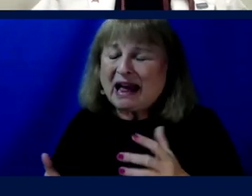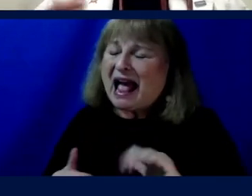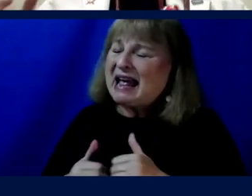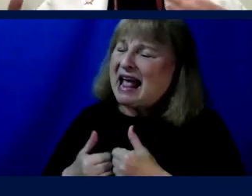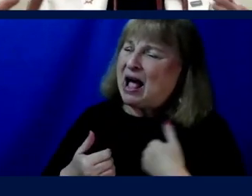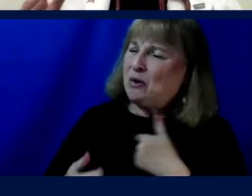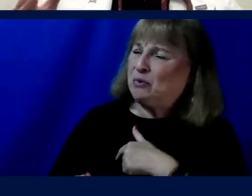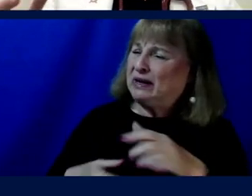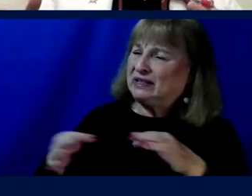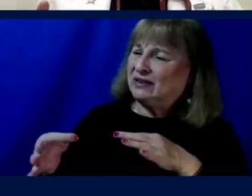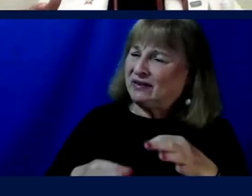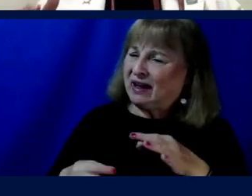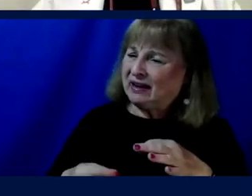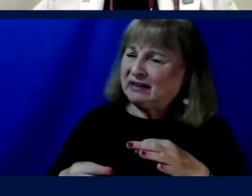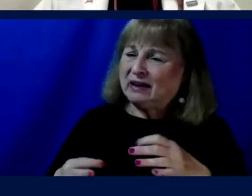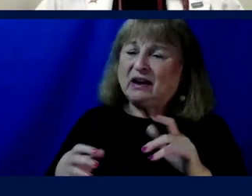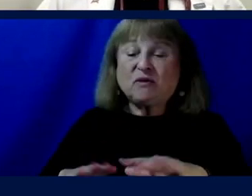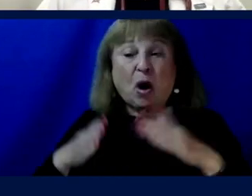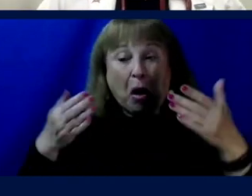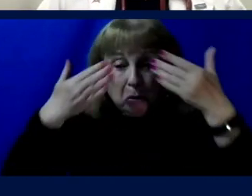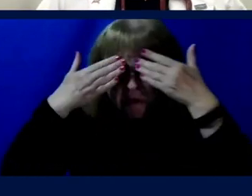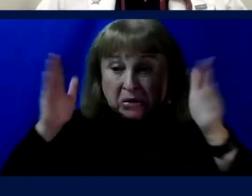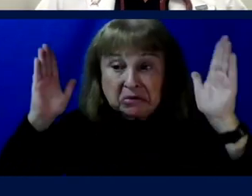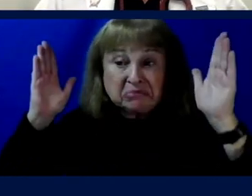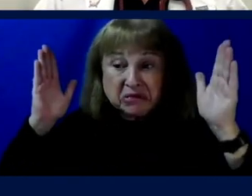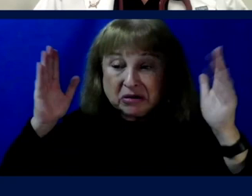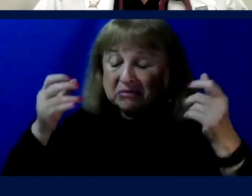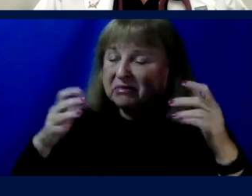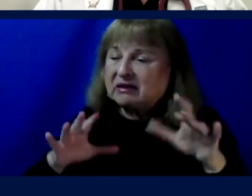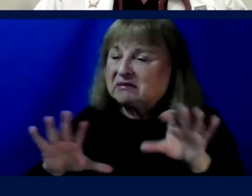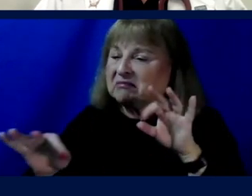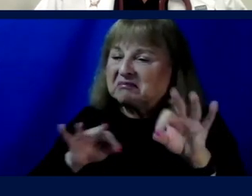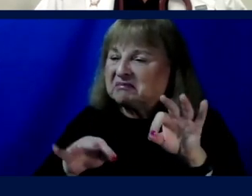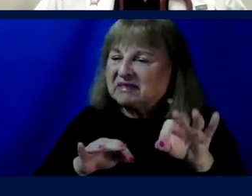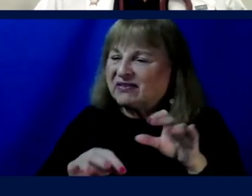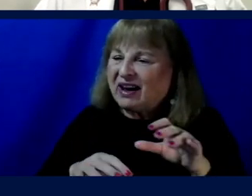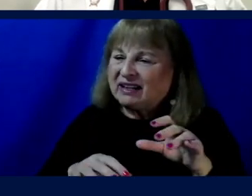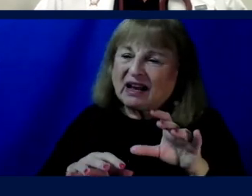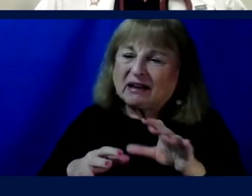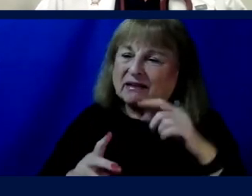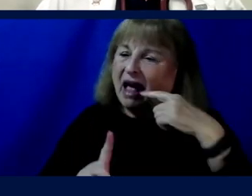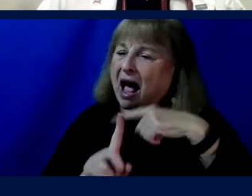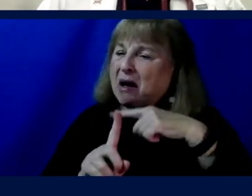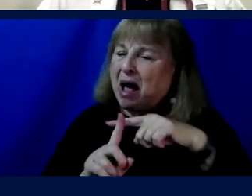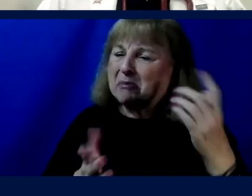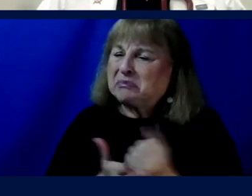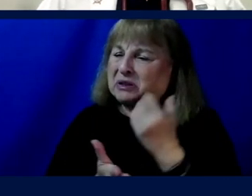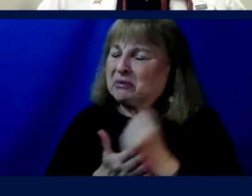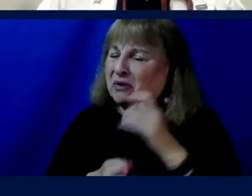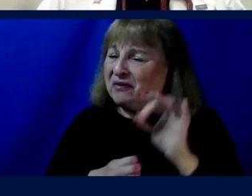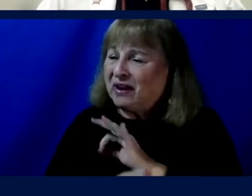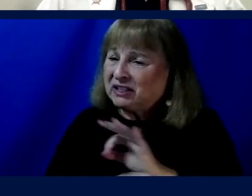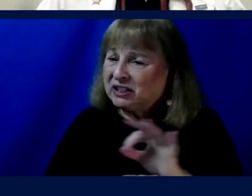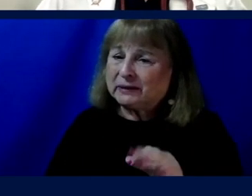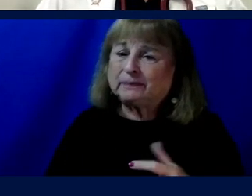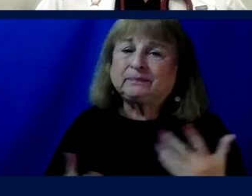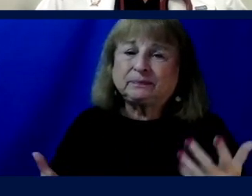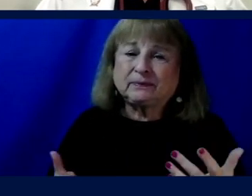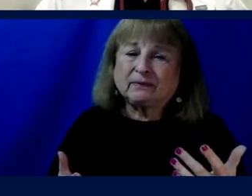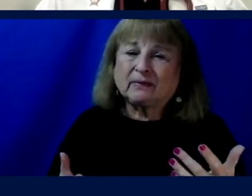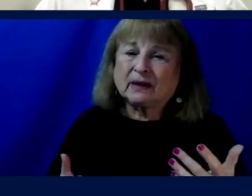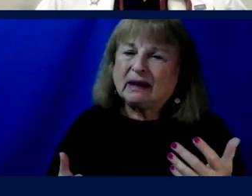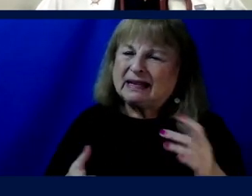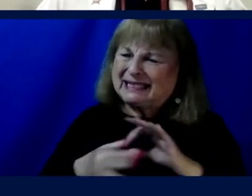how we define or are open to or not open to redefining what optimal function is before, during, and after space flight. It's about